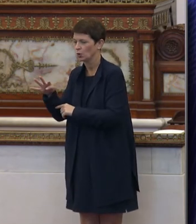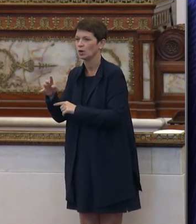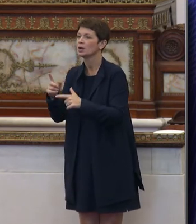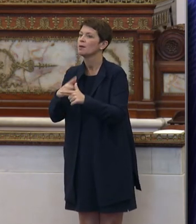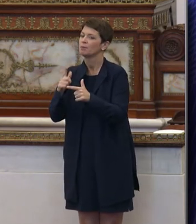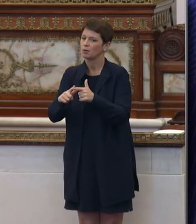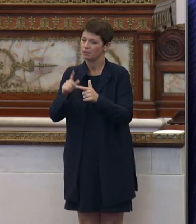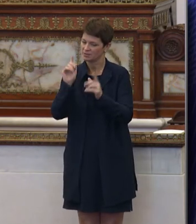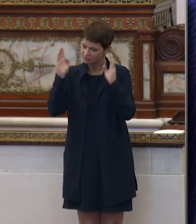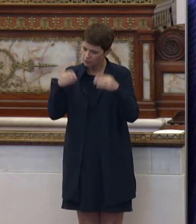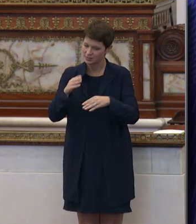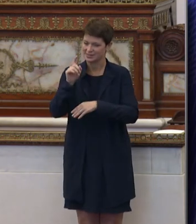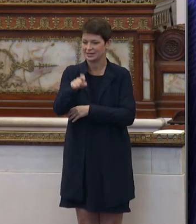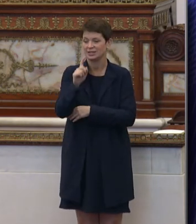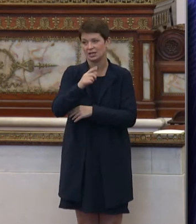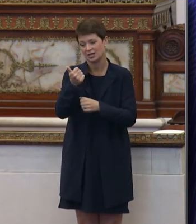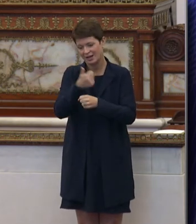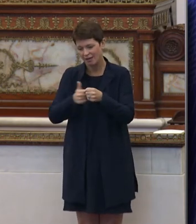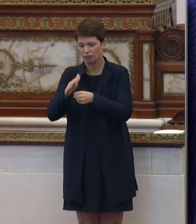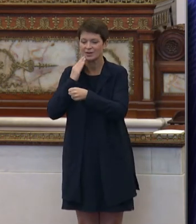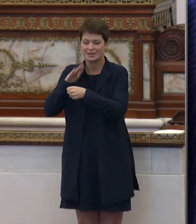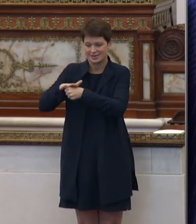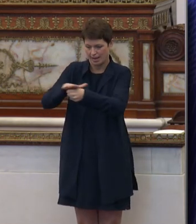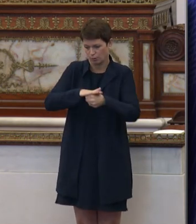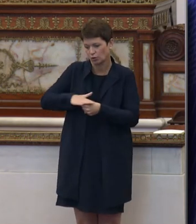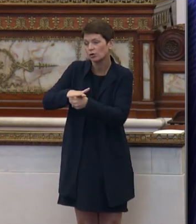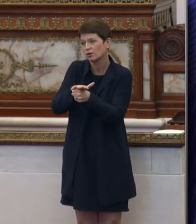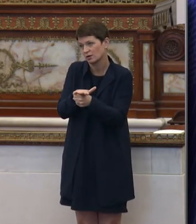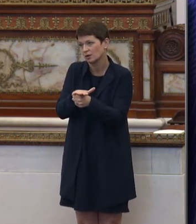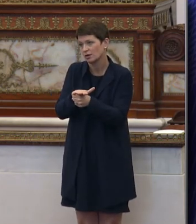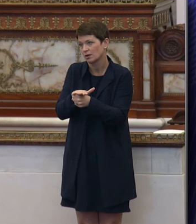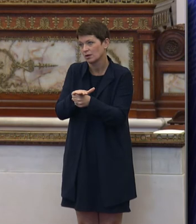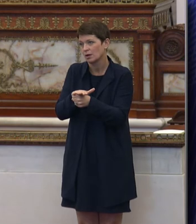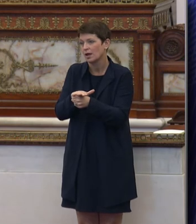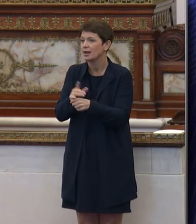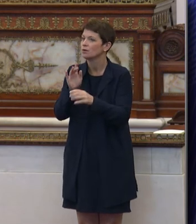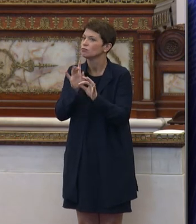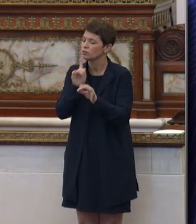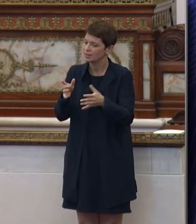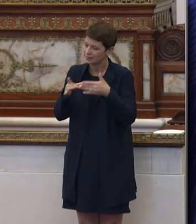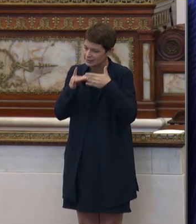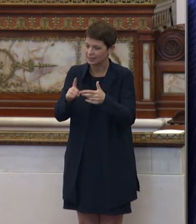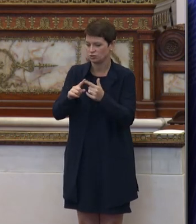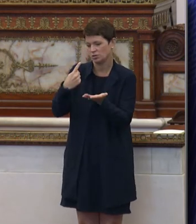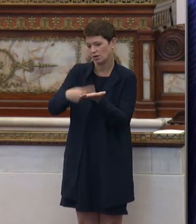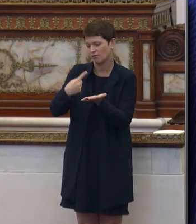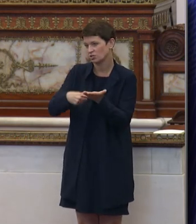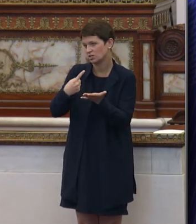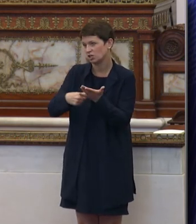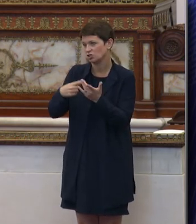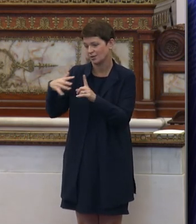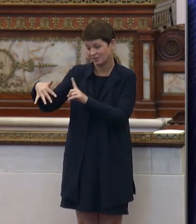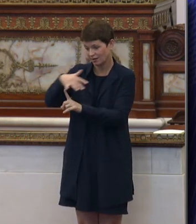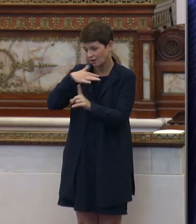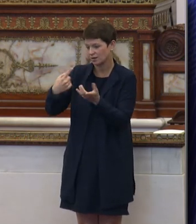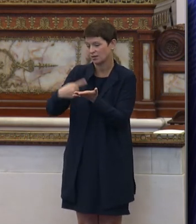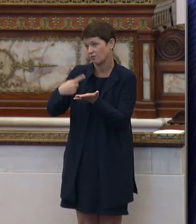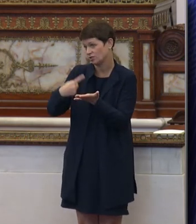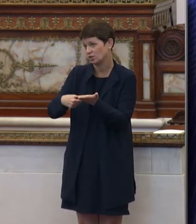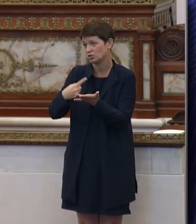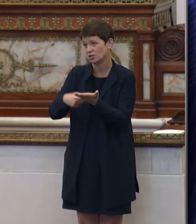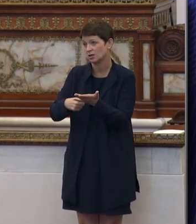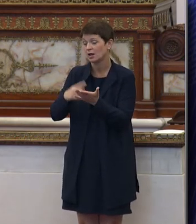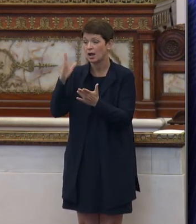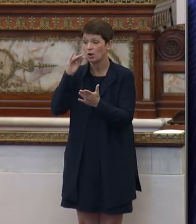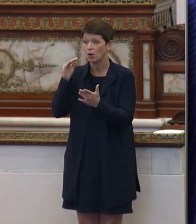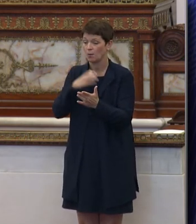around the need in other neighborhoods. And so it warrants the conversation, the context of the conversation. And I hope the